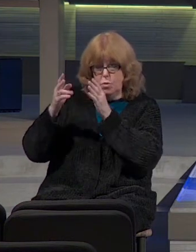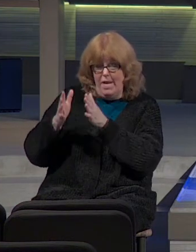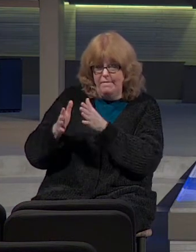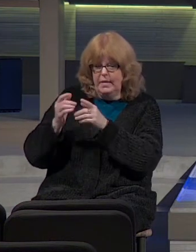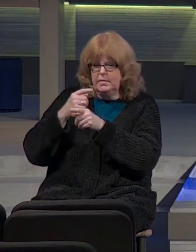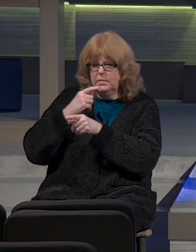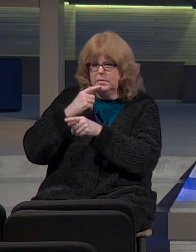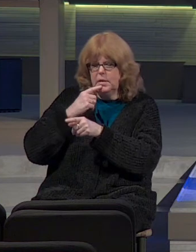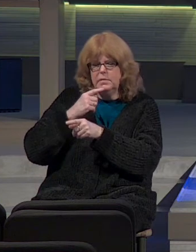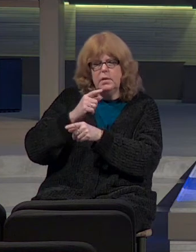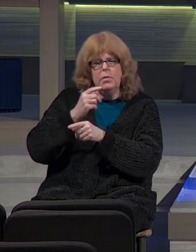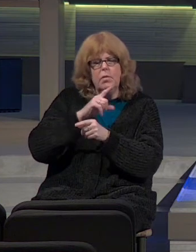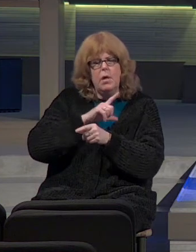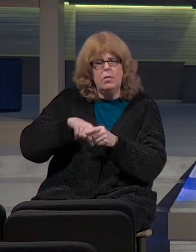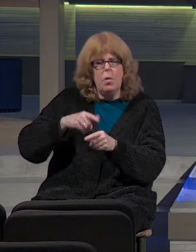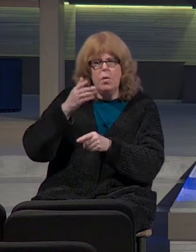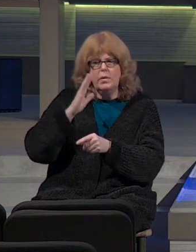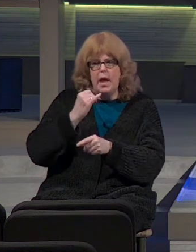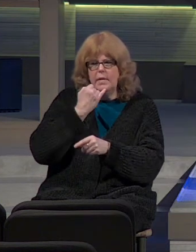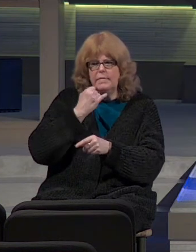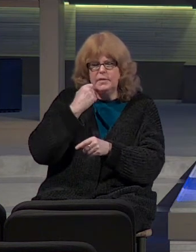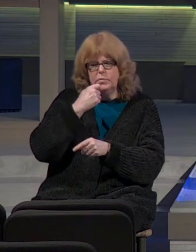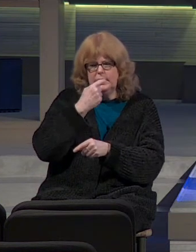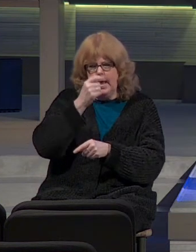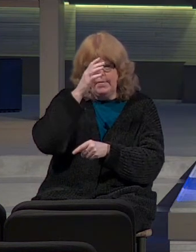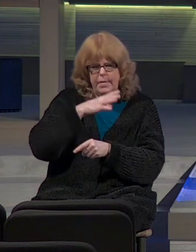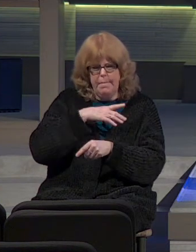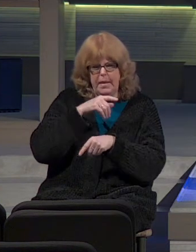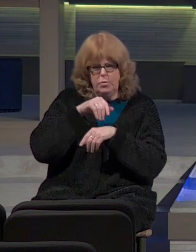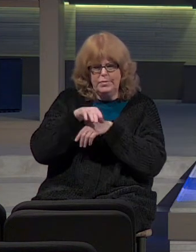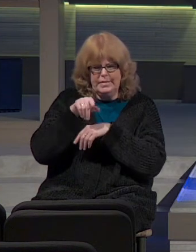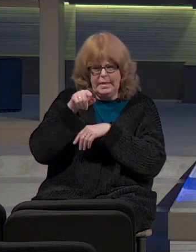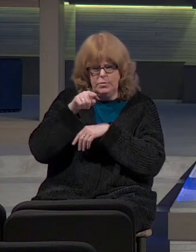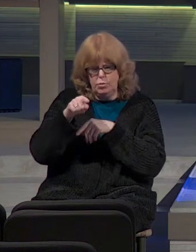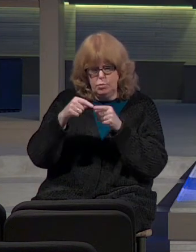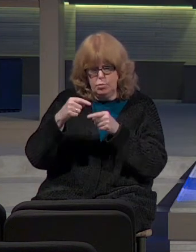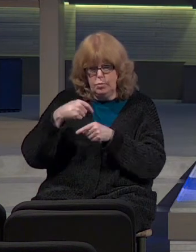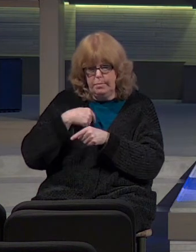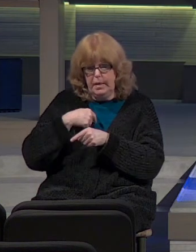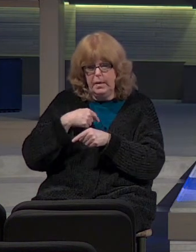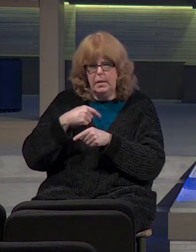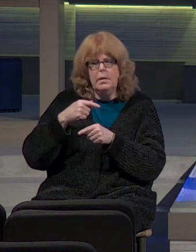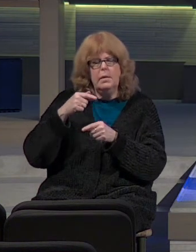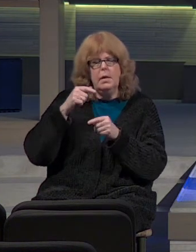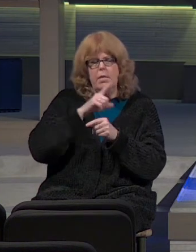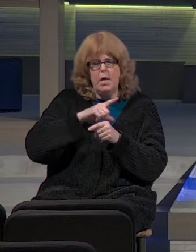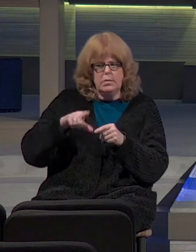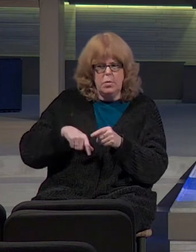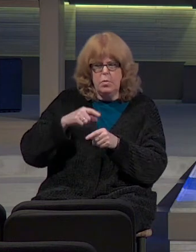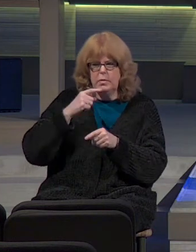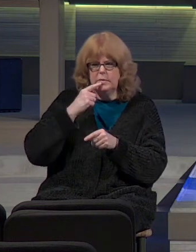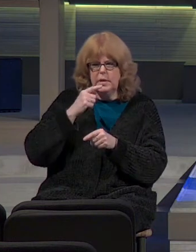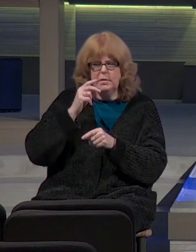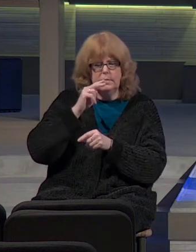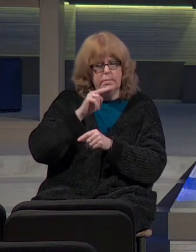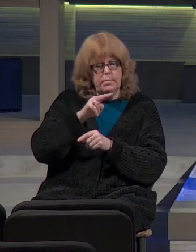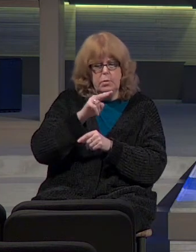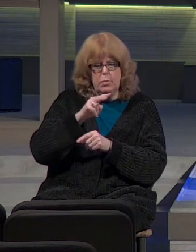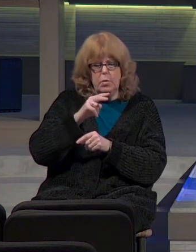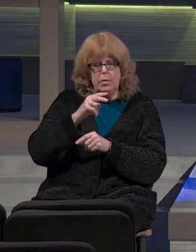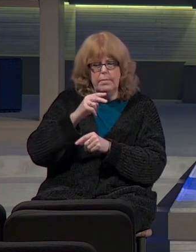thus says the Lord God of Israel, tell the man who sent you to me, thus says the Lord, behold, I